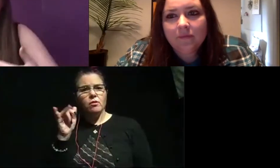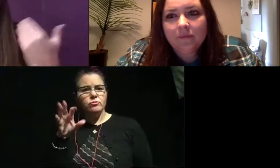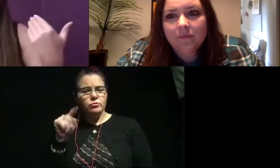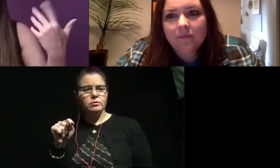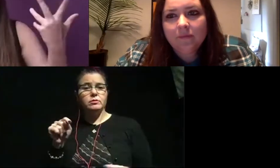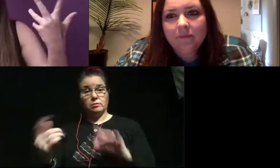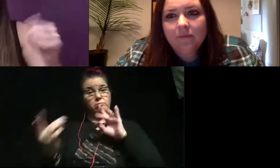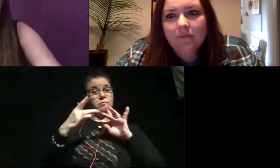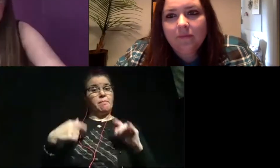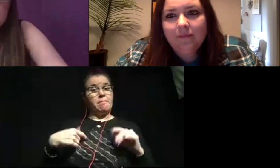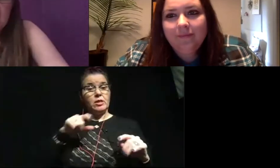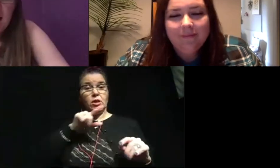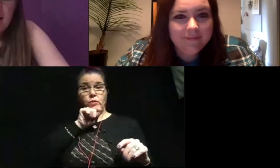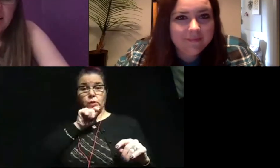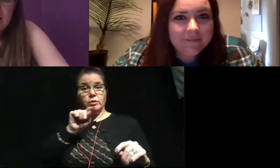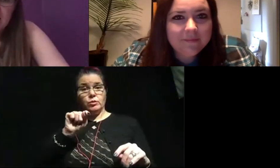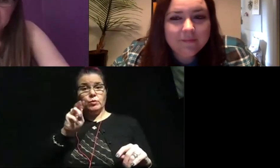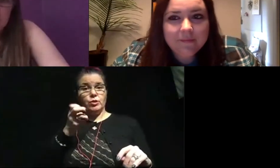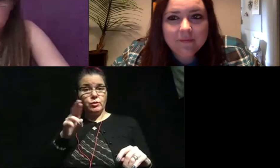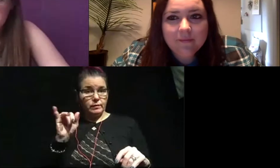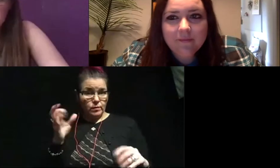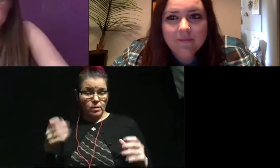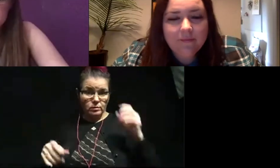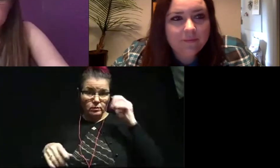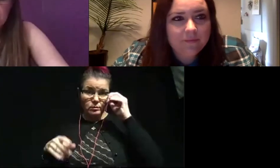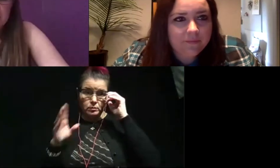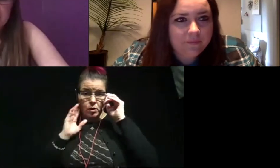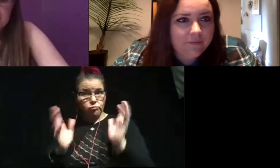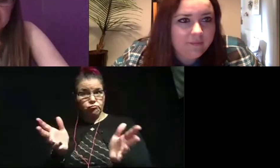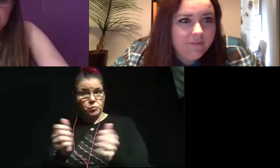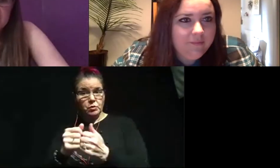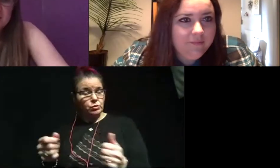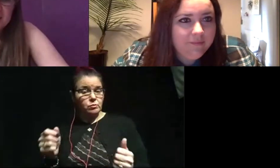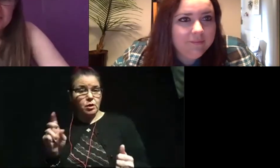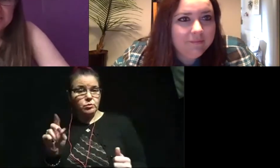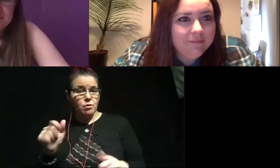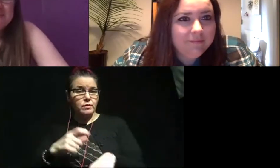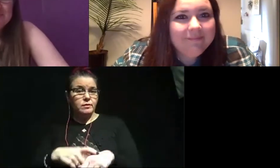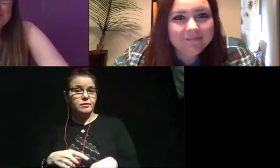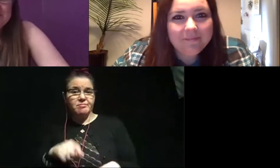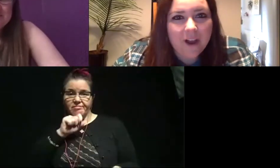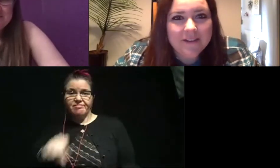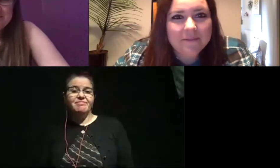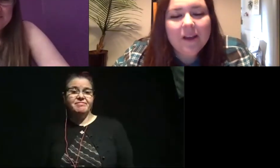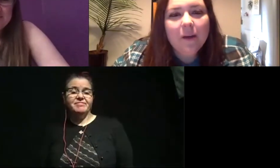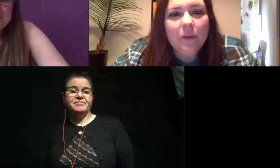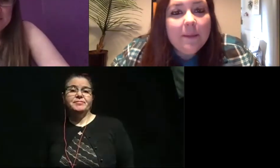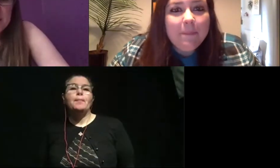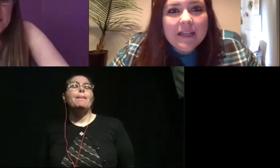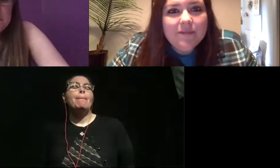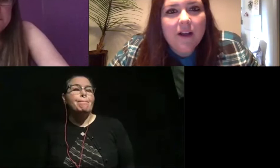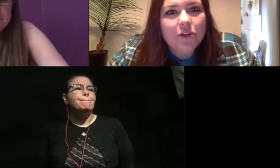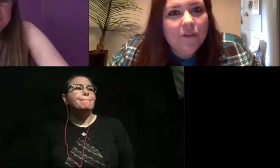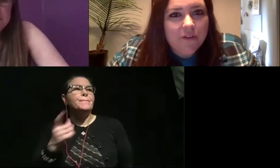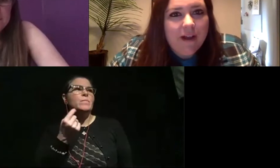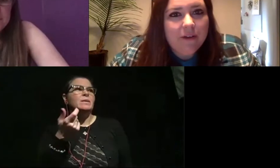reach out to me on Twitter if you want. And I would talk to you. I do it all the time. It's great. I love it. Awesome. What's the